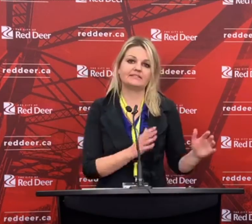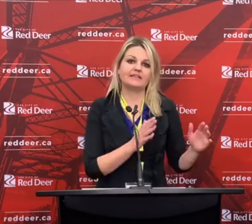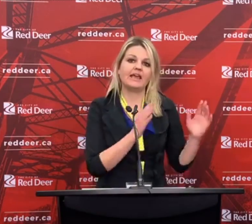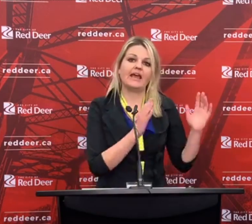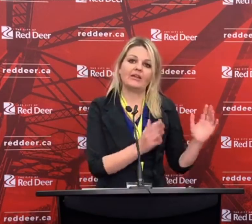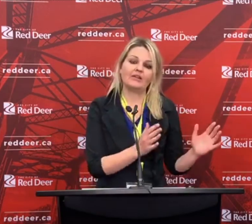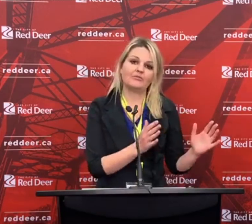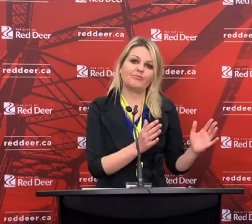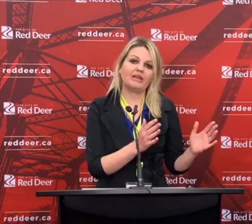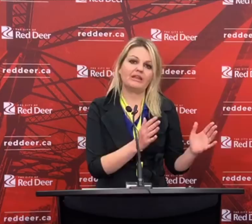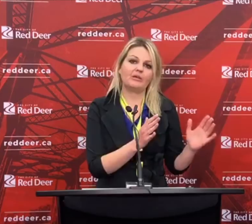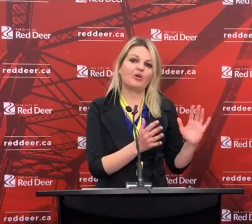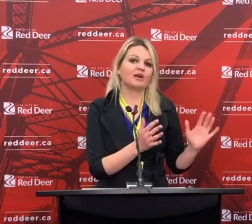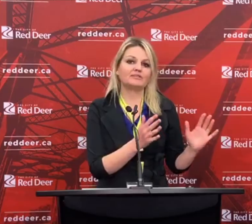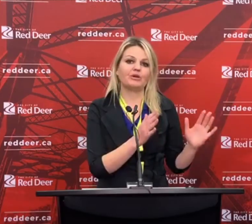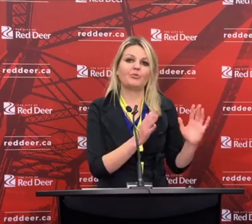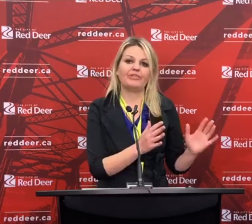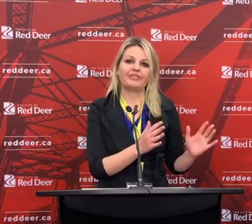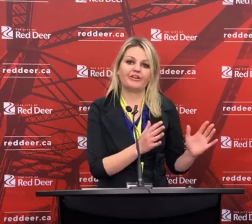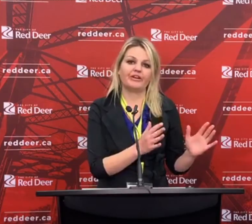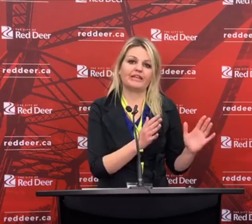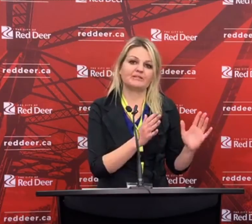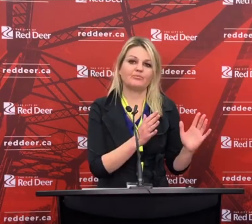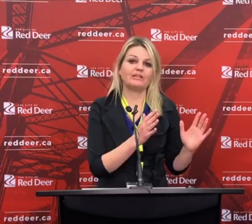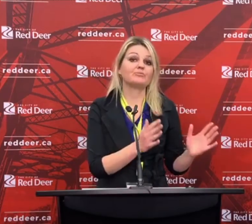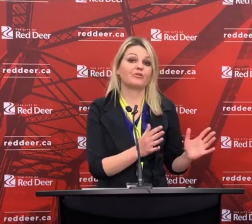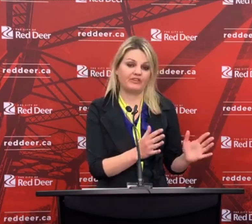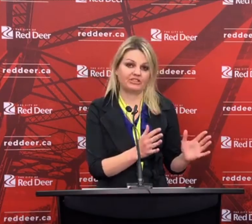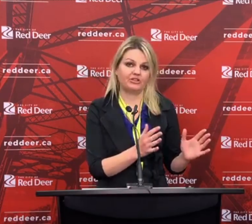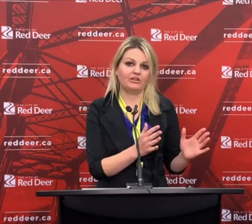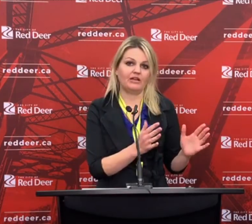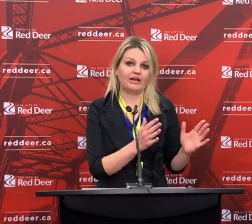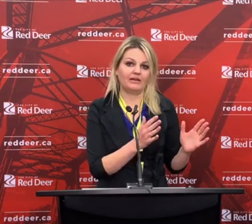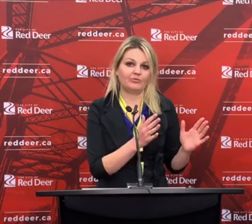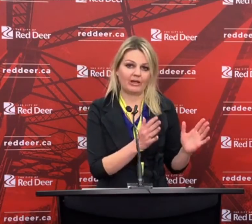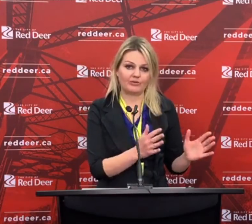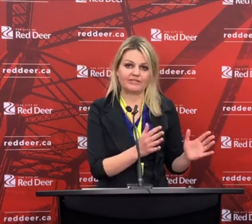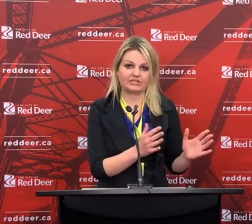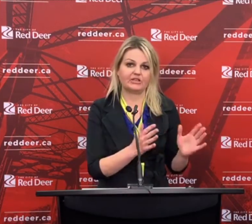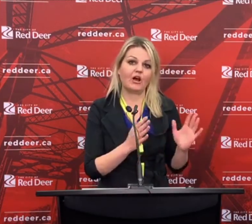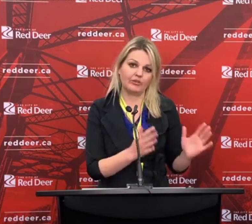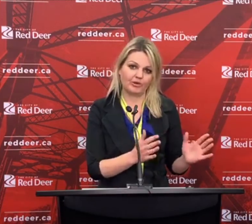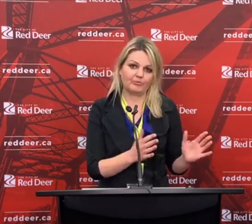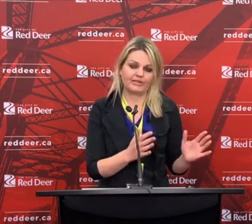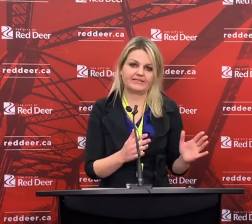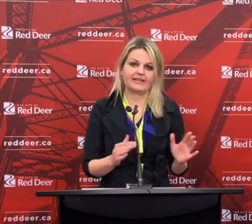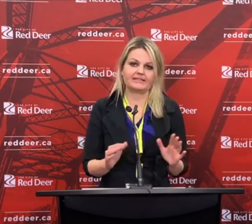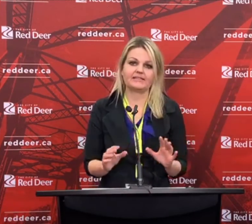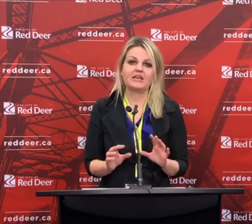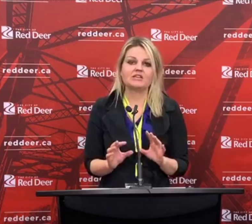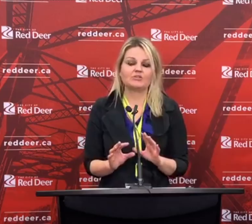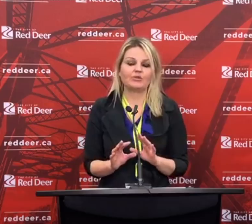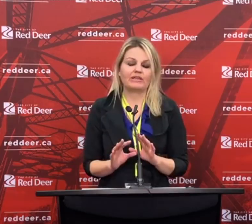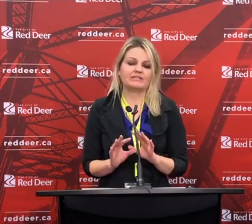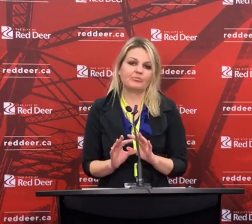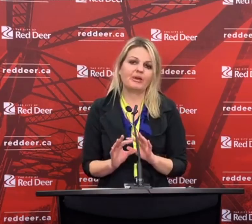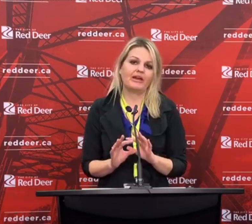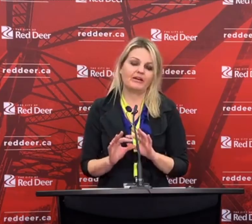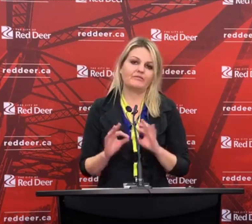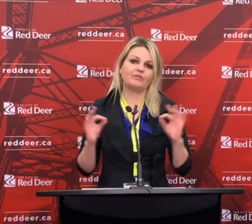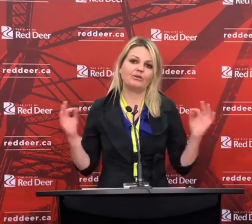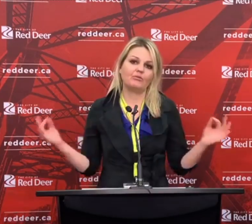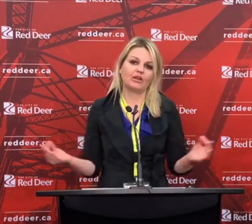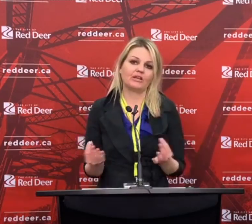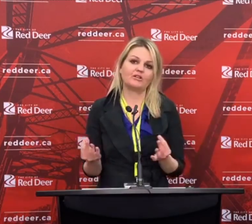taxes and the remaining approximate one-third is provincial requisition on property taxes. So, it's